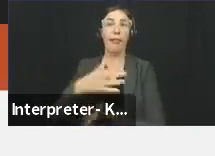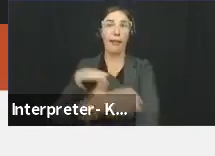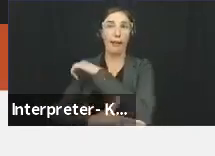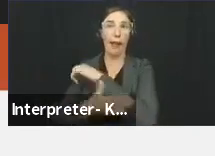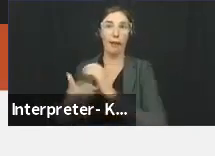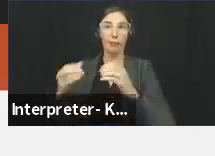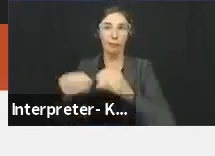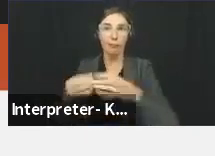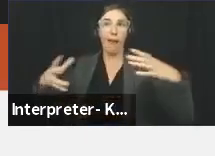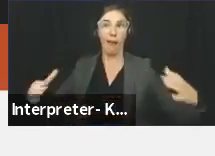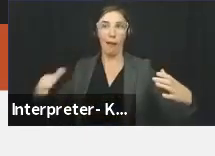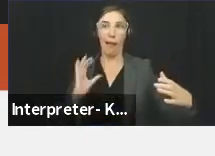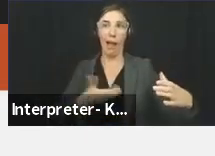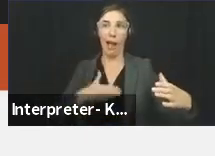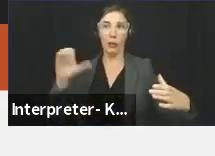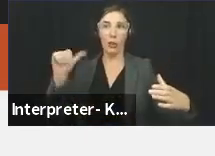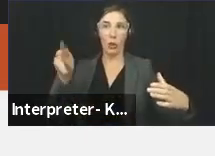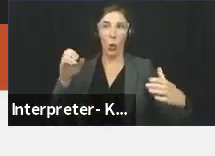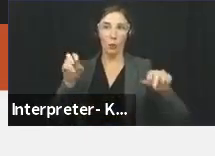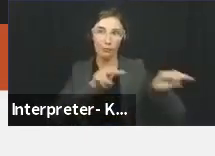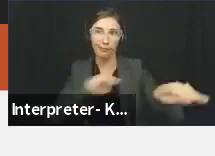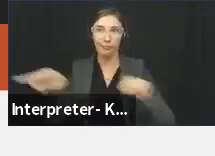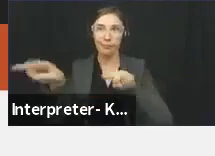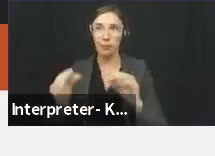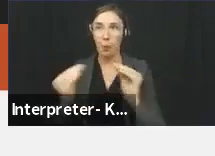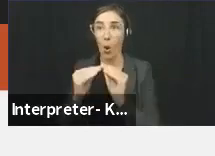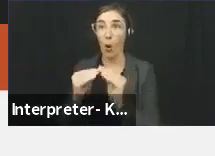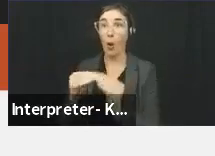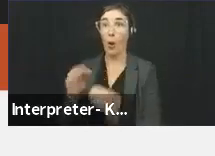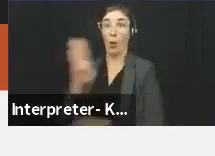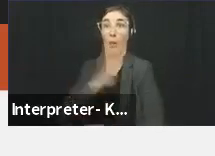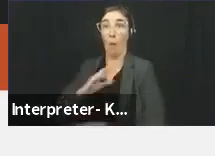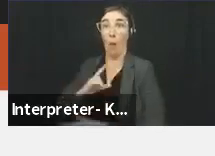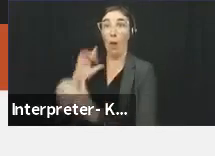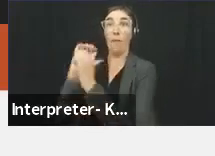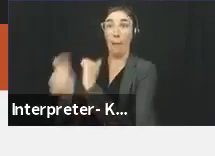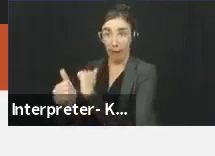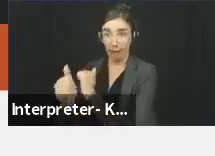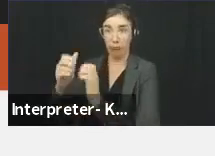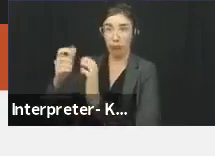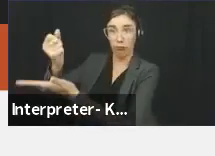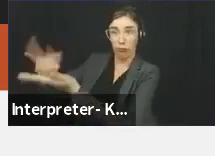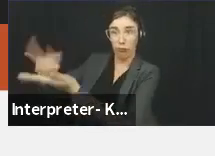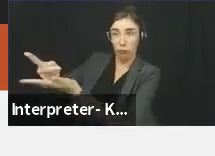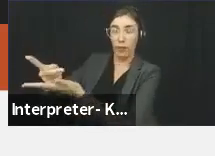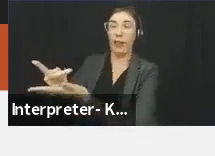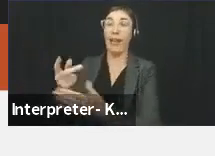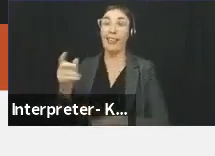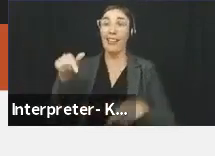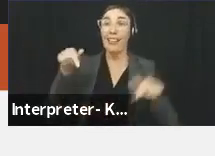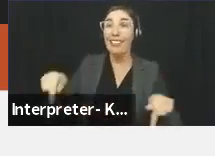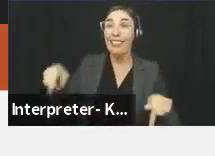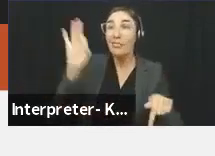jurisdictional scope. The board of legislators passed the amendment and the county executive scheduled to sign the bill this Friday.